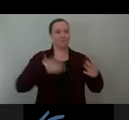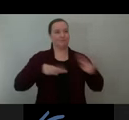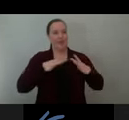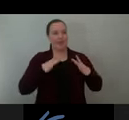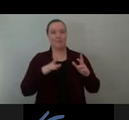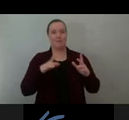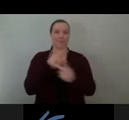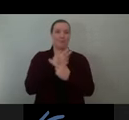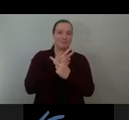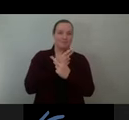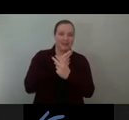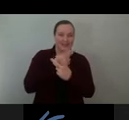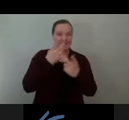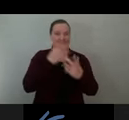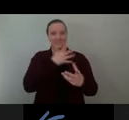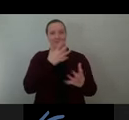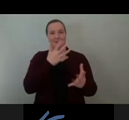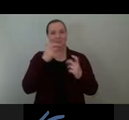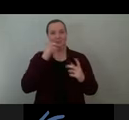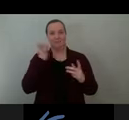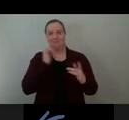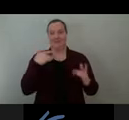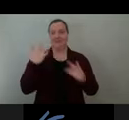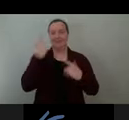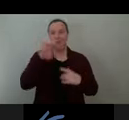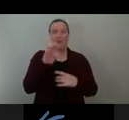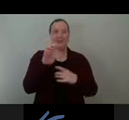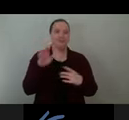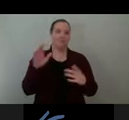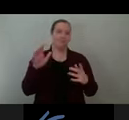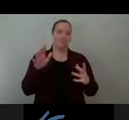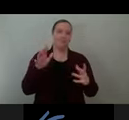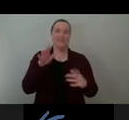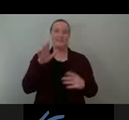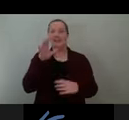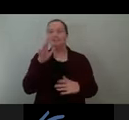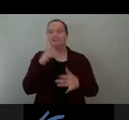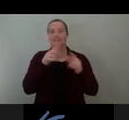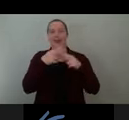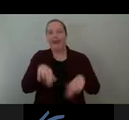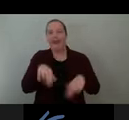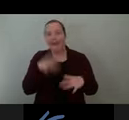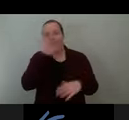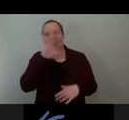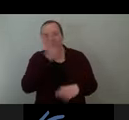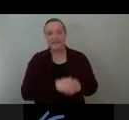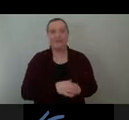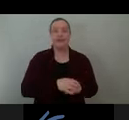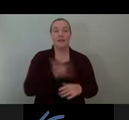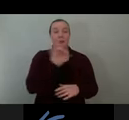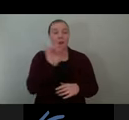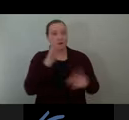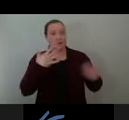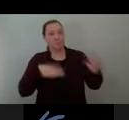The Bent buddies enjoy celebrating yearly festivities with fellow Torontonians, including the Santa Parade, Canada